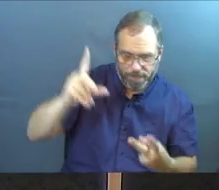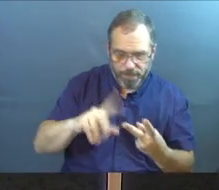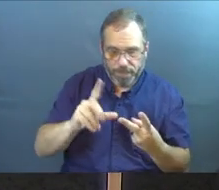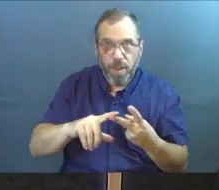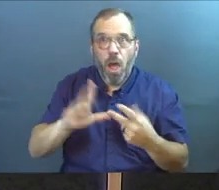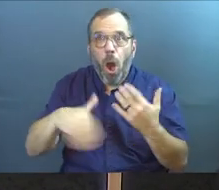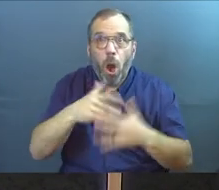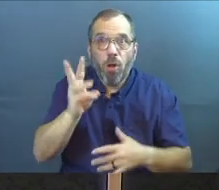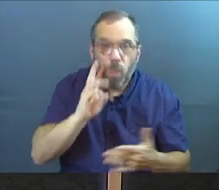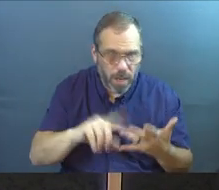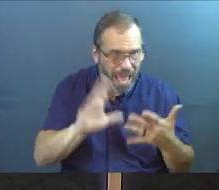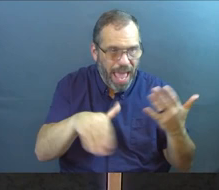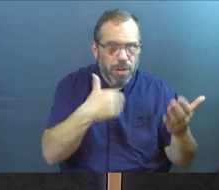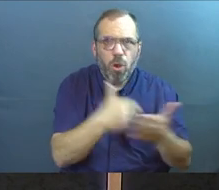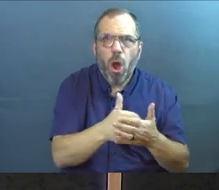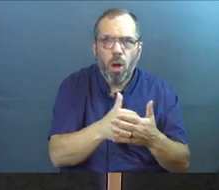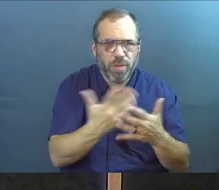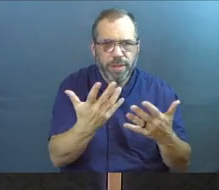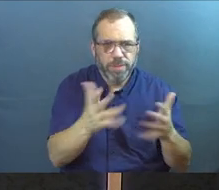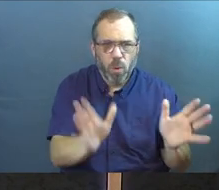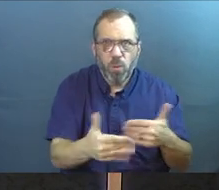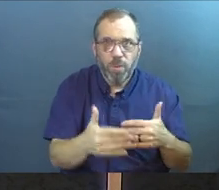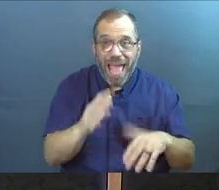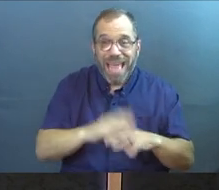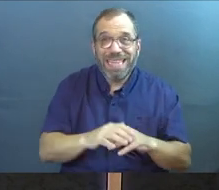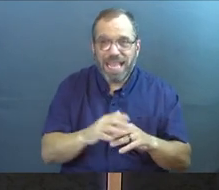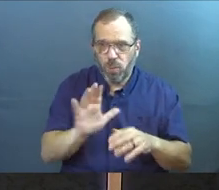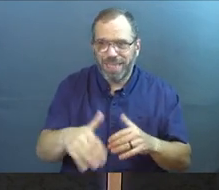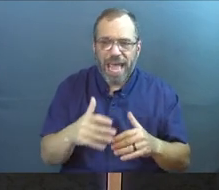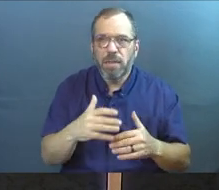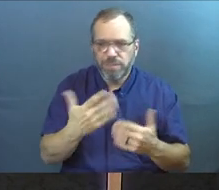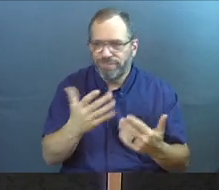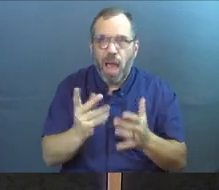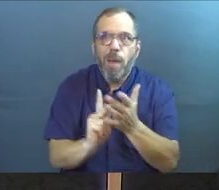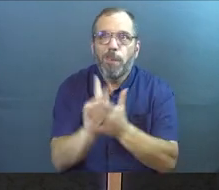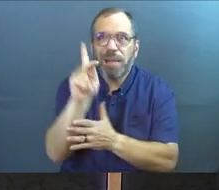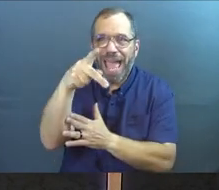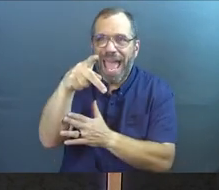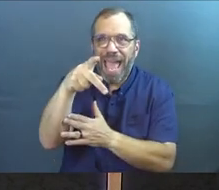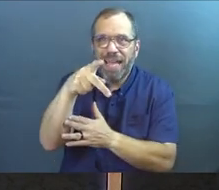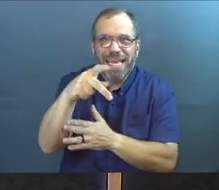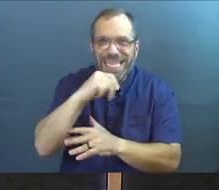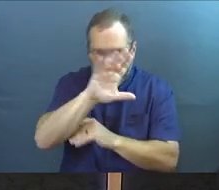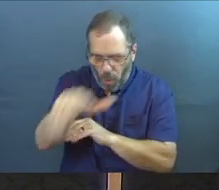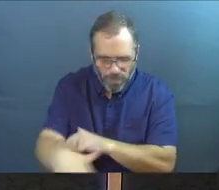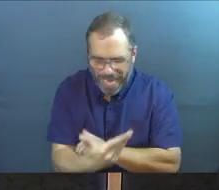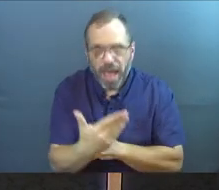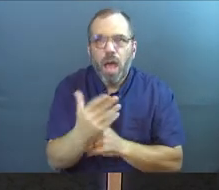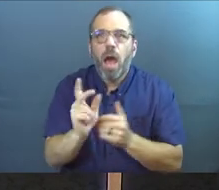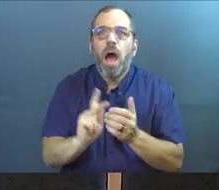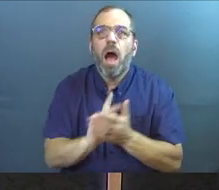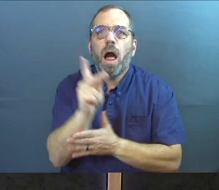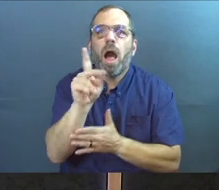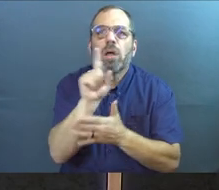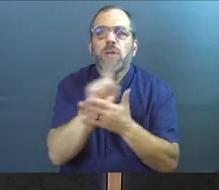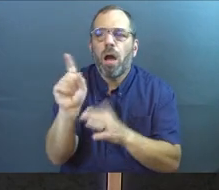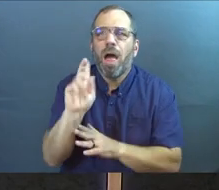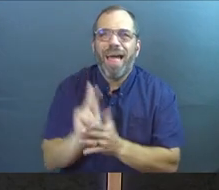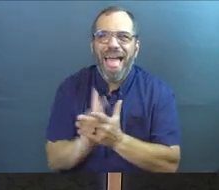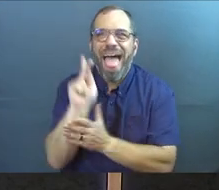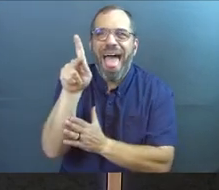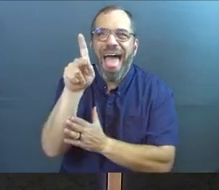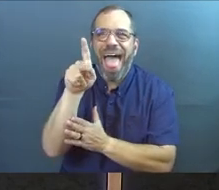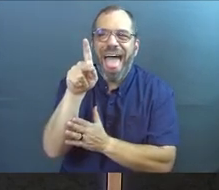steals all the water, and it steals all the room, and that's what chokes out the plant. And it doesn't happen overnight. It happens slow.